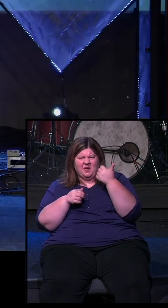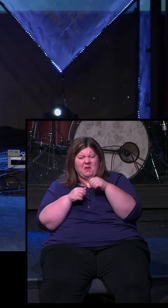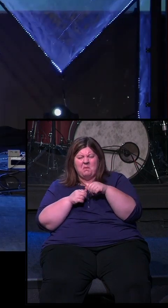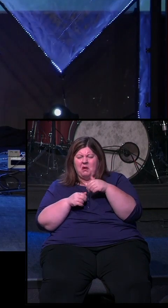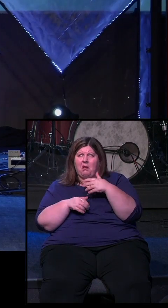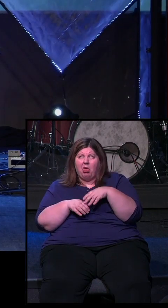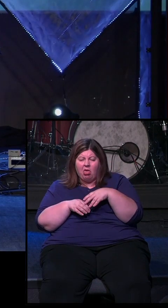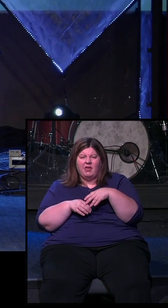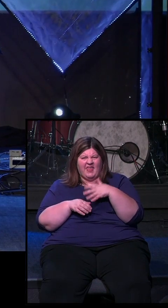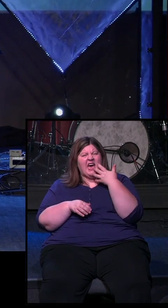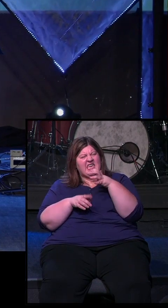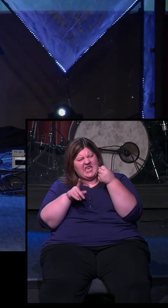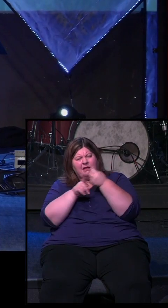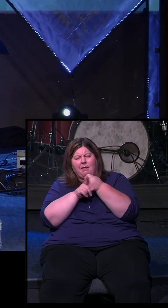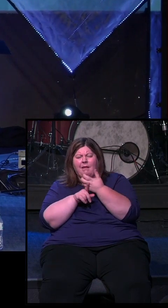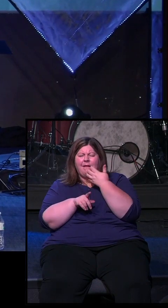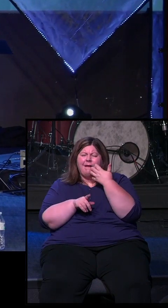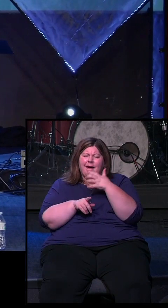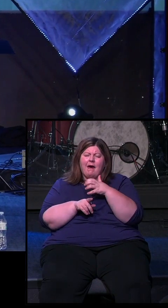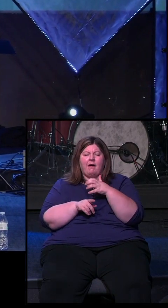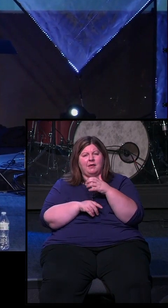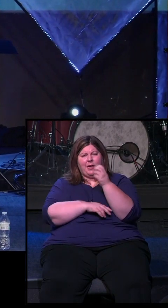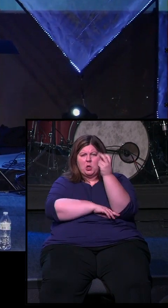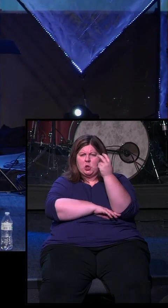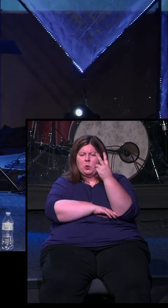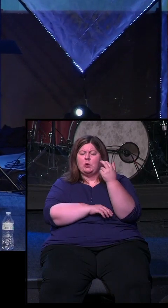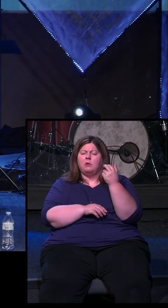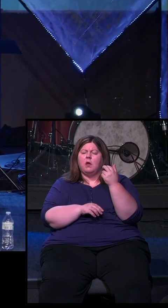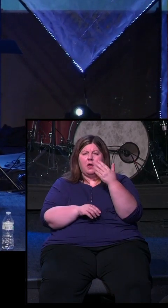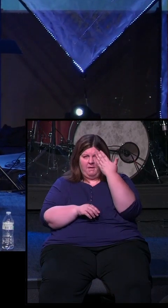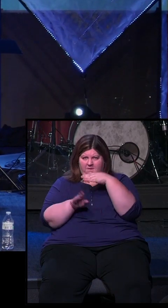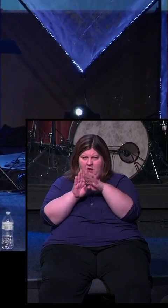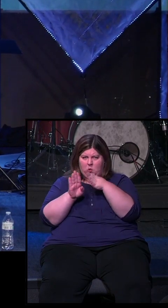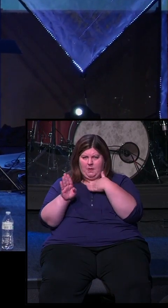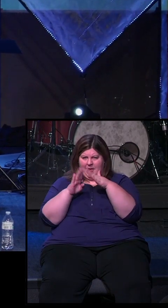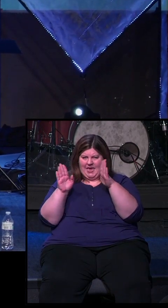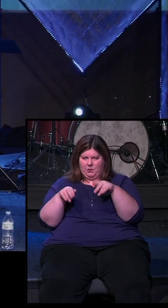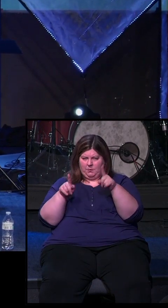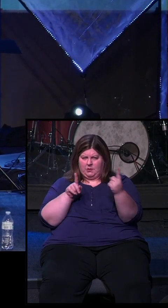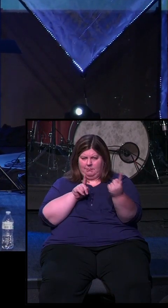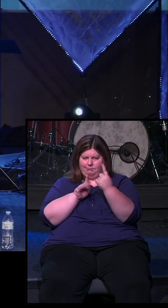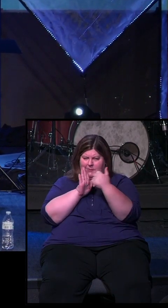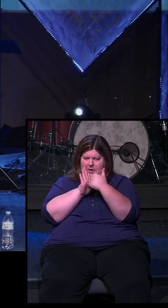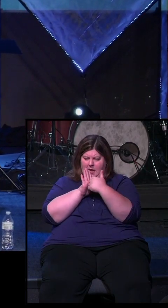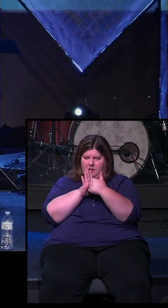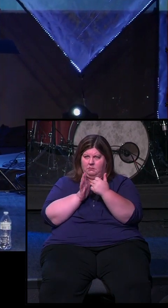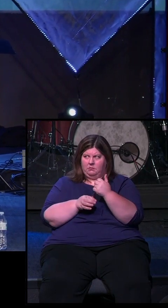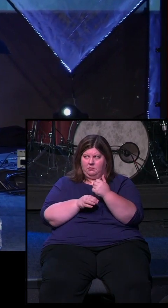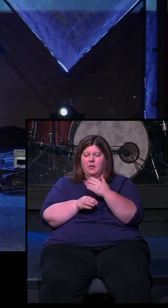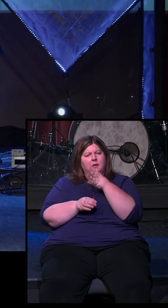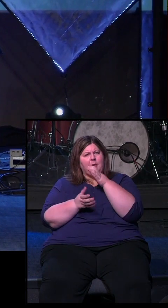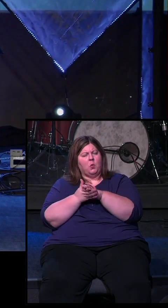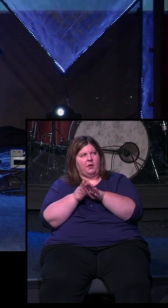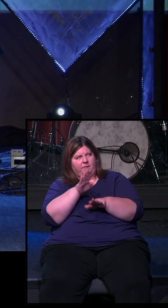in June when we had that kind of heat wave that happened. And middle of the day, there's a knock on our front door of our house. And so my wife answered